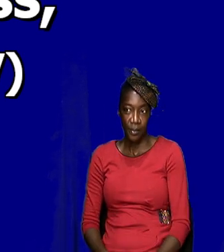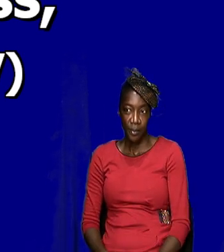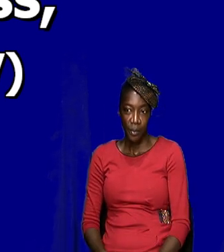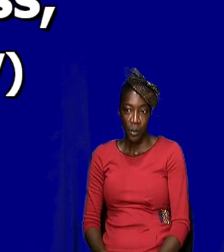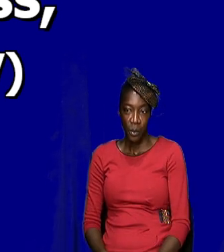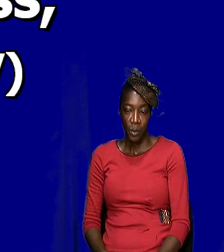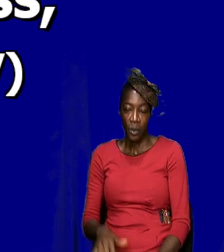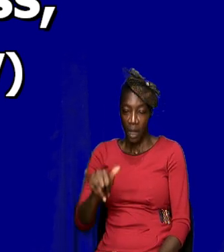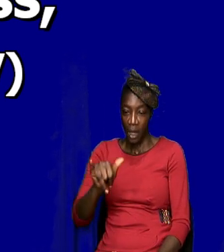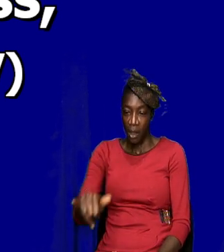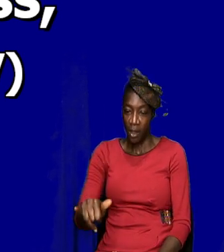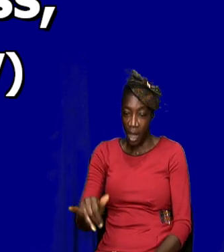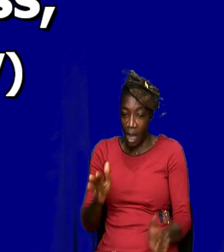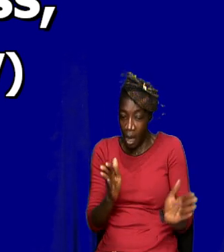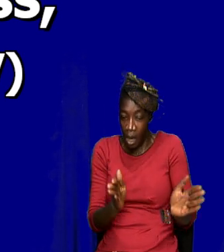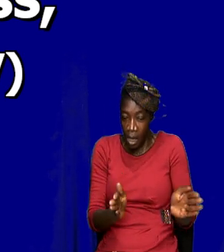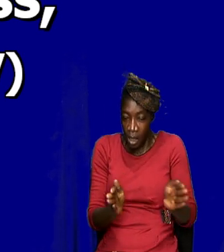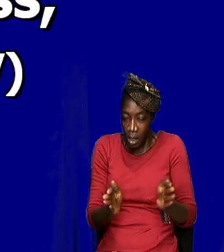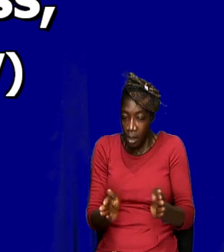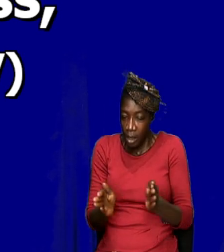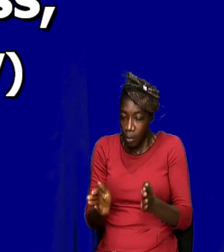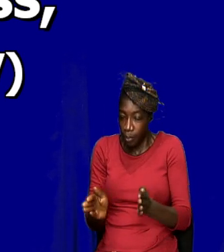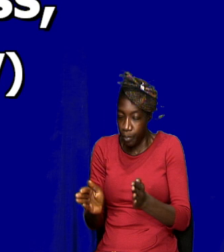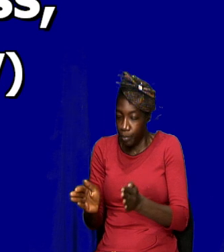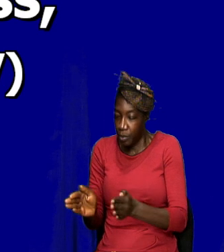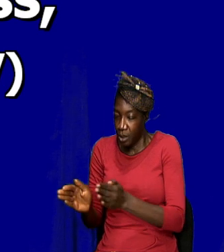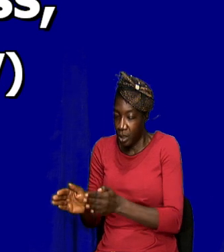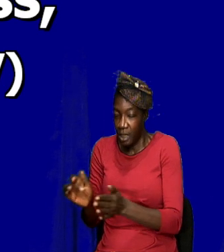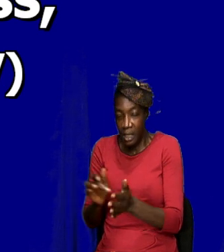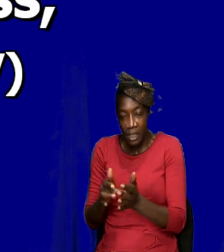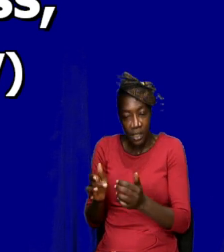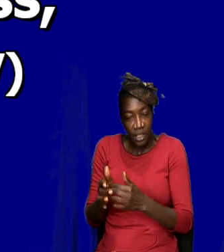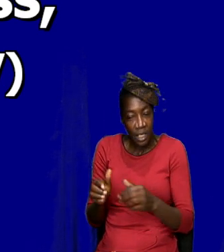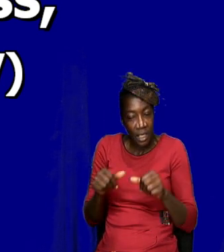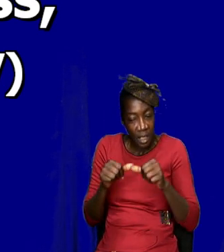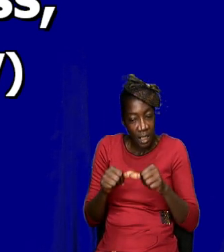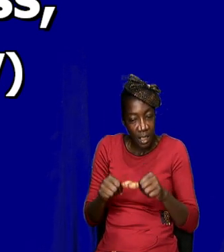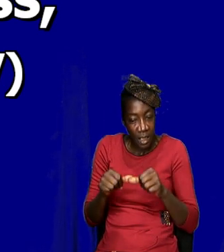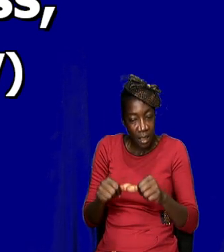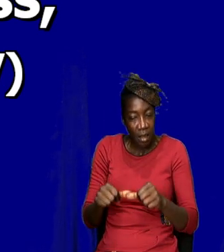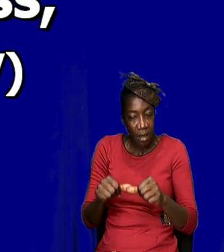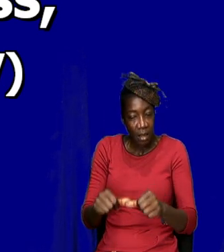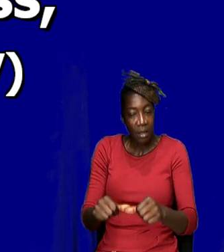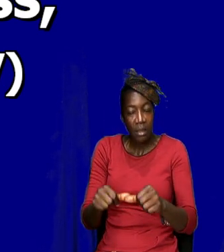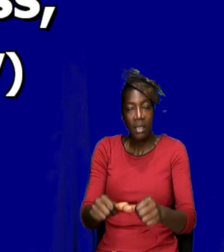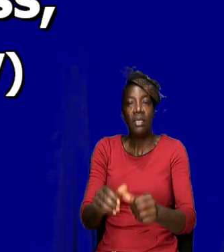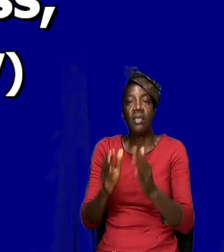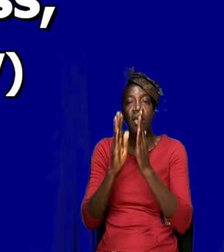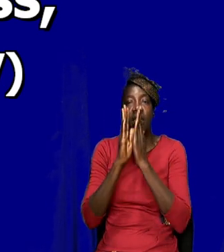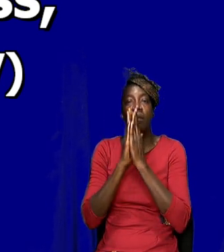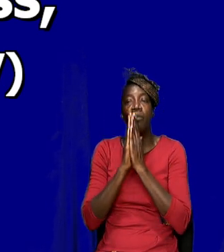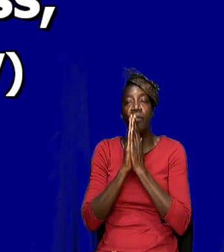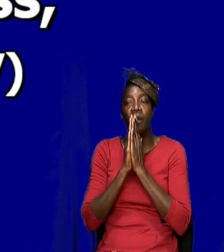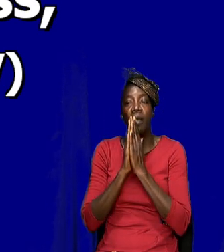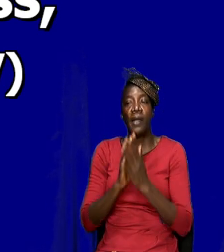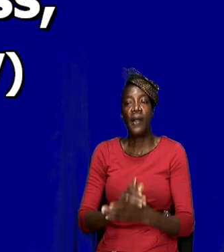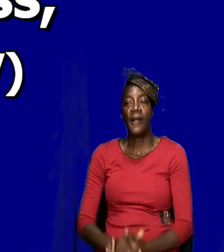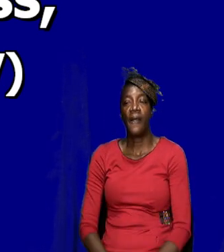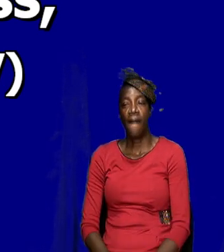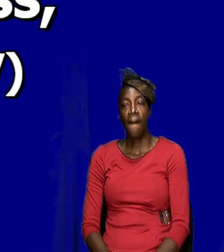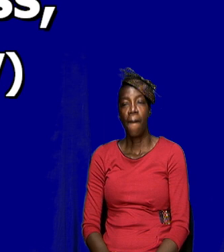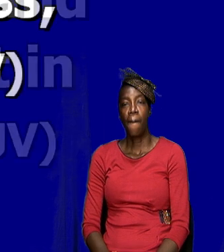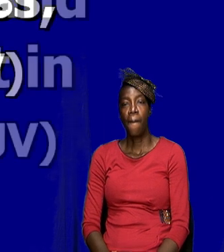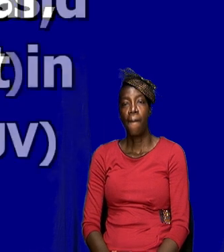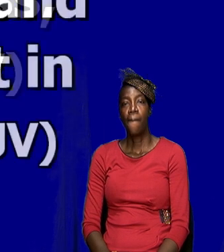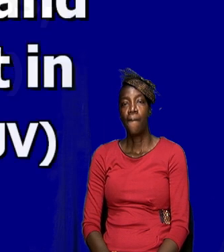that the pattern that Jesus consistently prayed and let us get the next scripture.